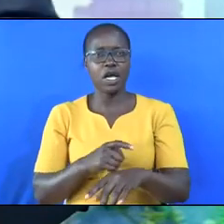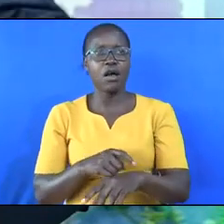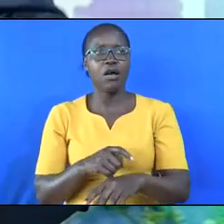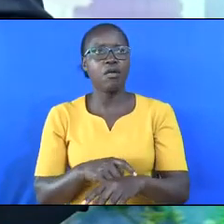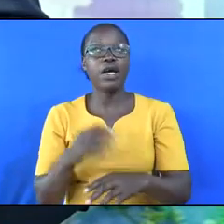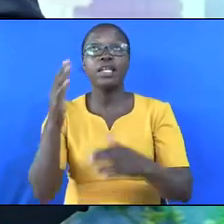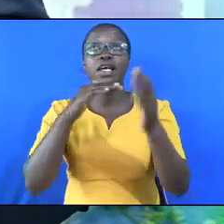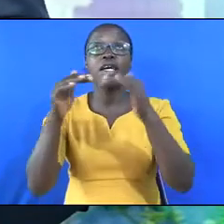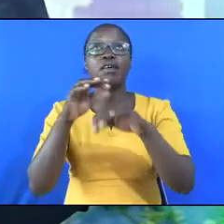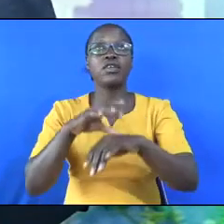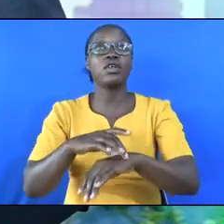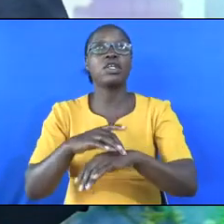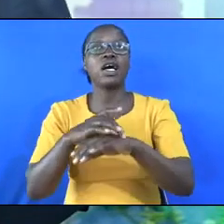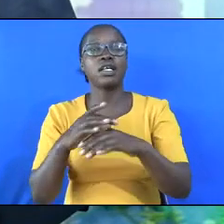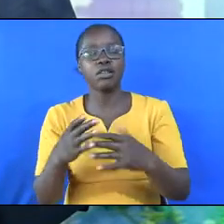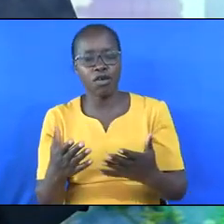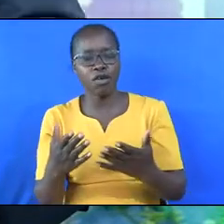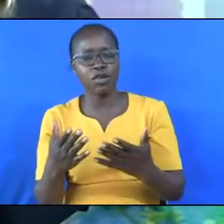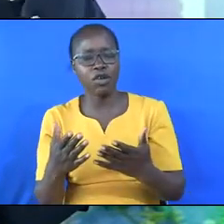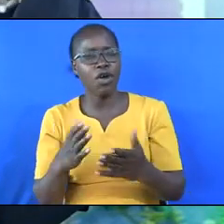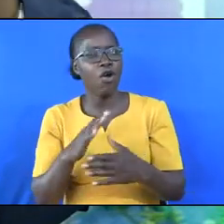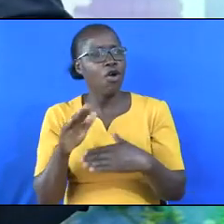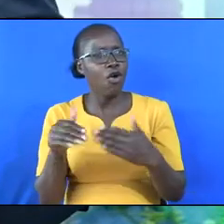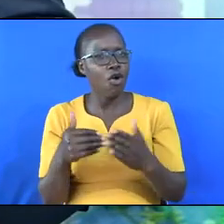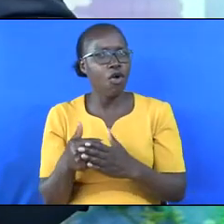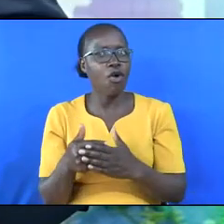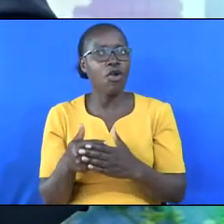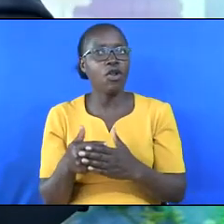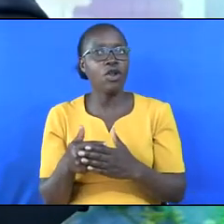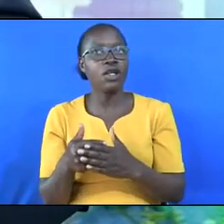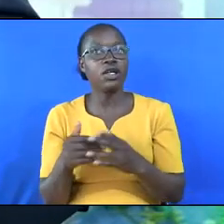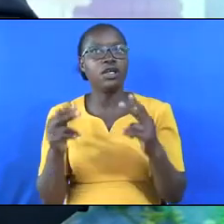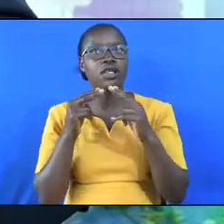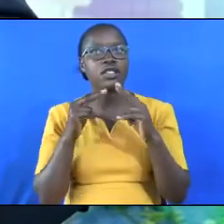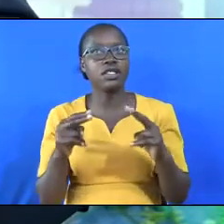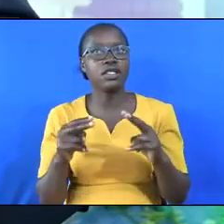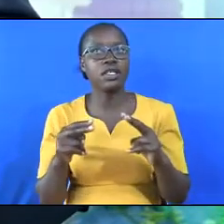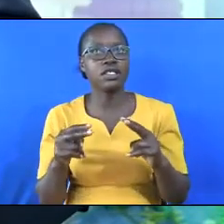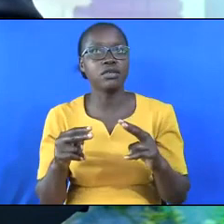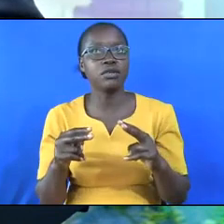or earth or under the earth could open the scroll and even look inside it.